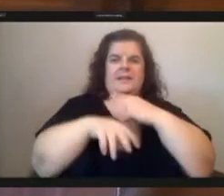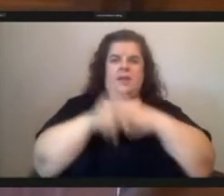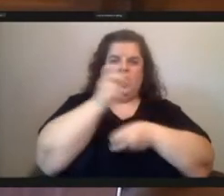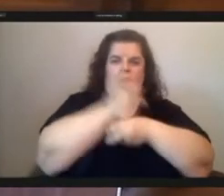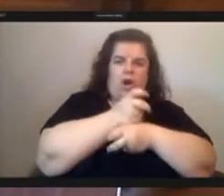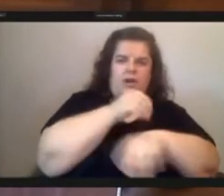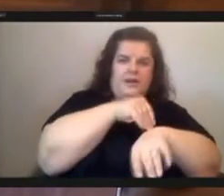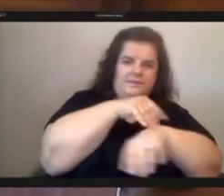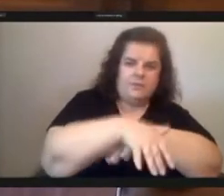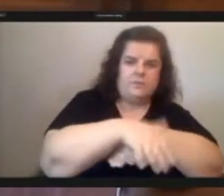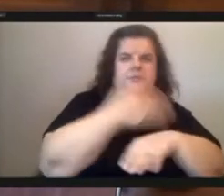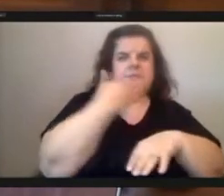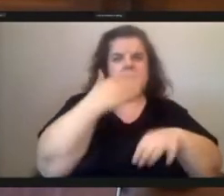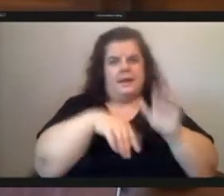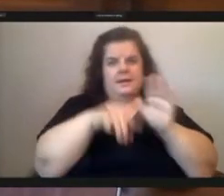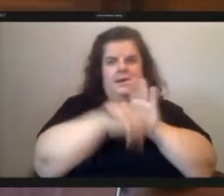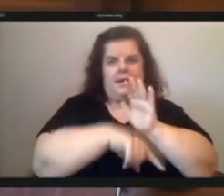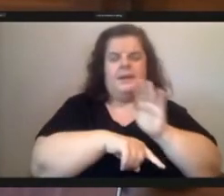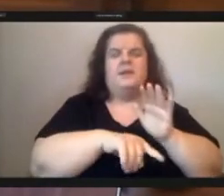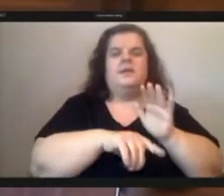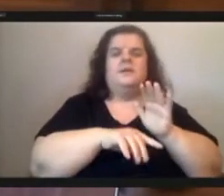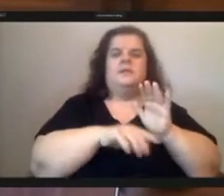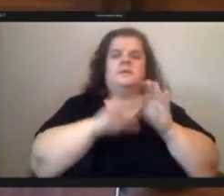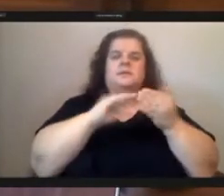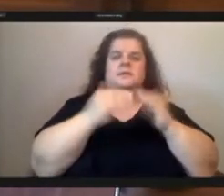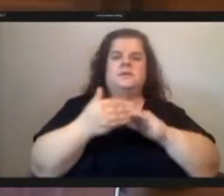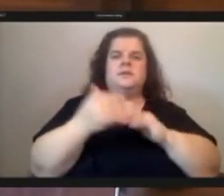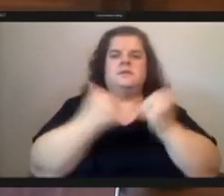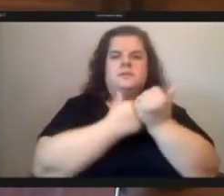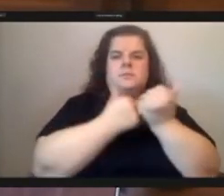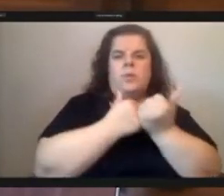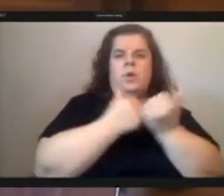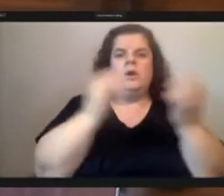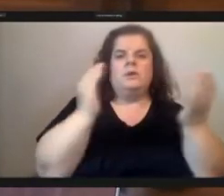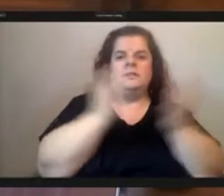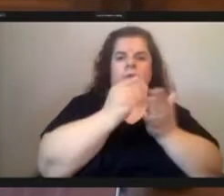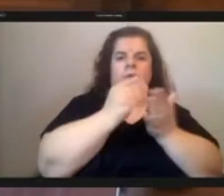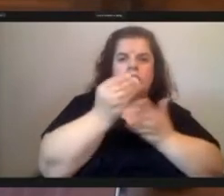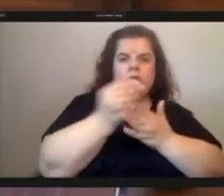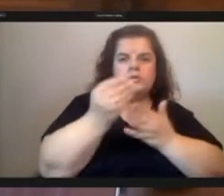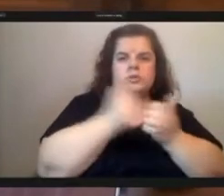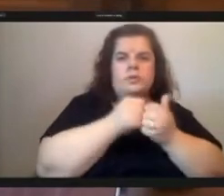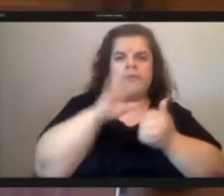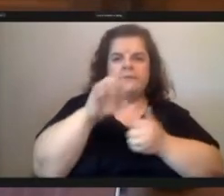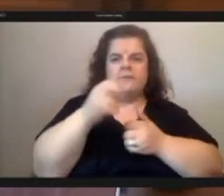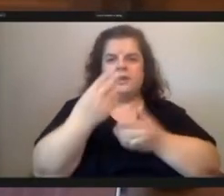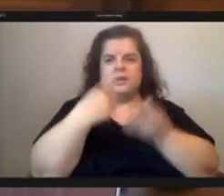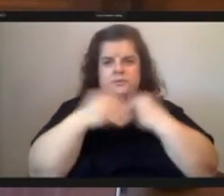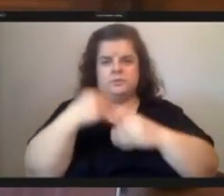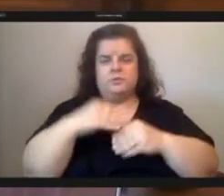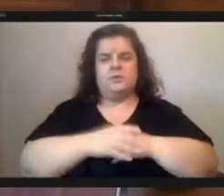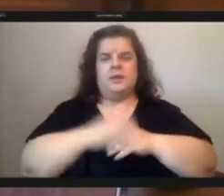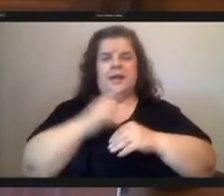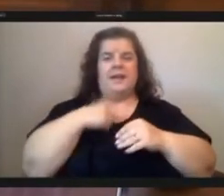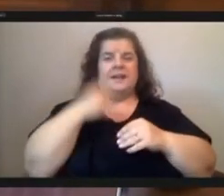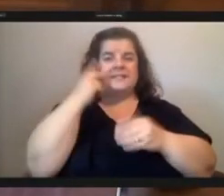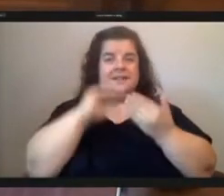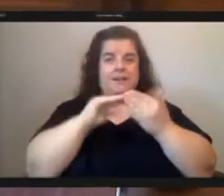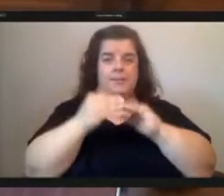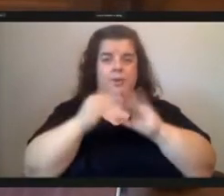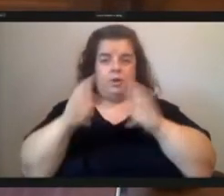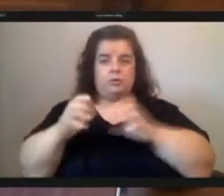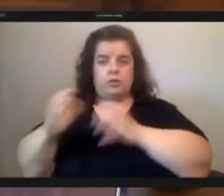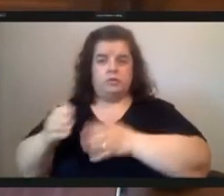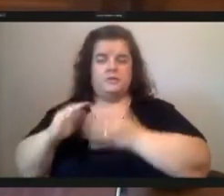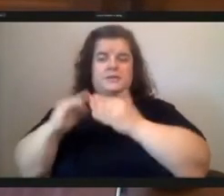to support urban farms local co-ops small grocers and corner stores with fresh produce i see community groups and neighbors working alongside each